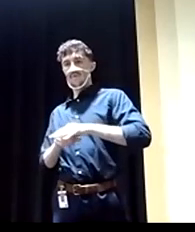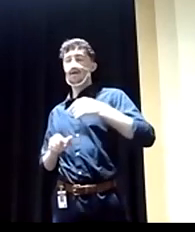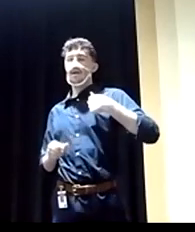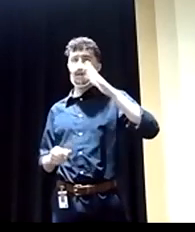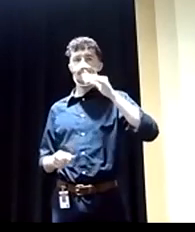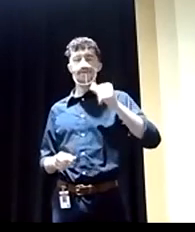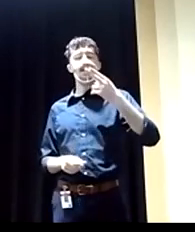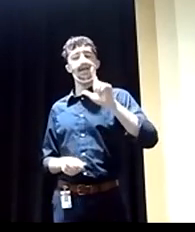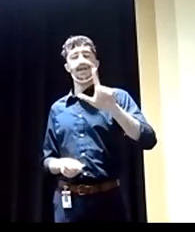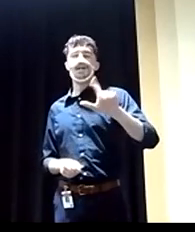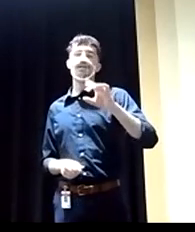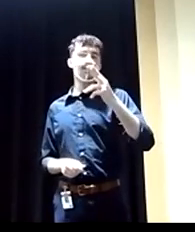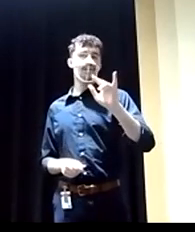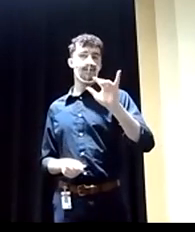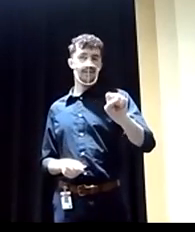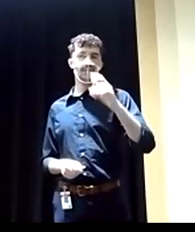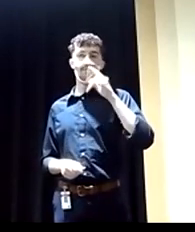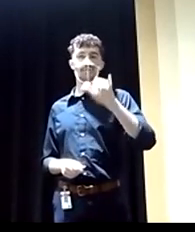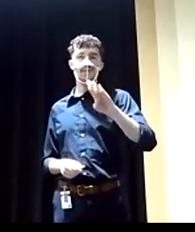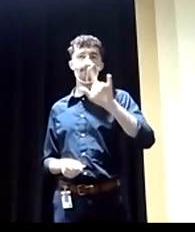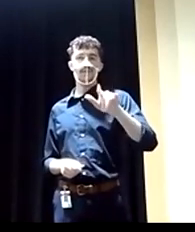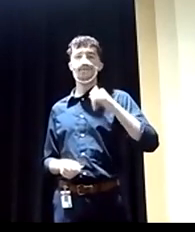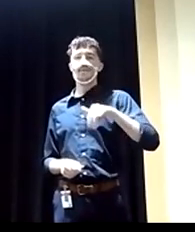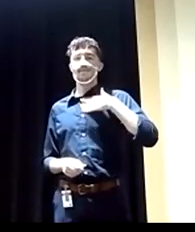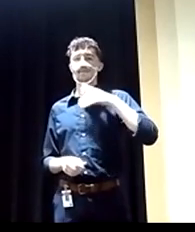a hell yes for that bill. And that's the promise I make to you.